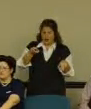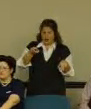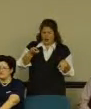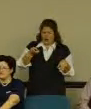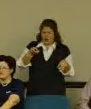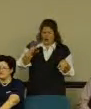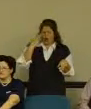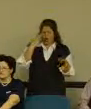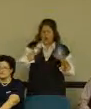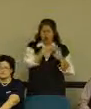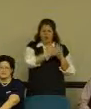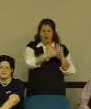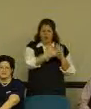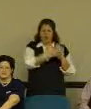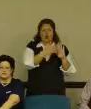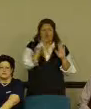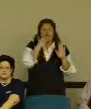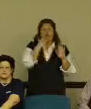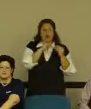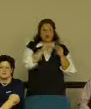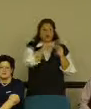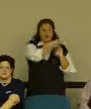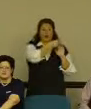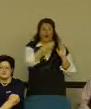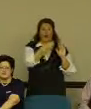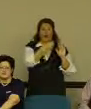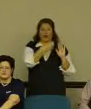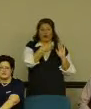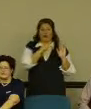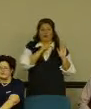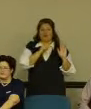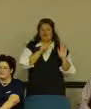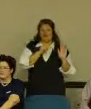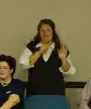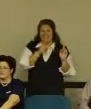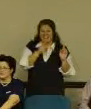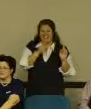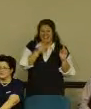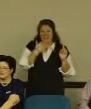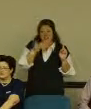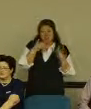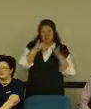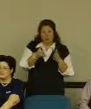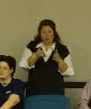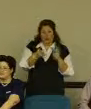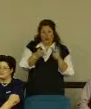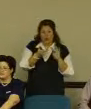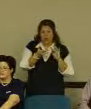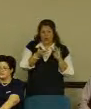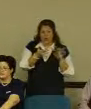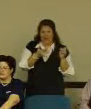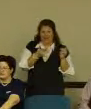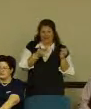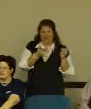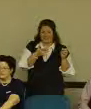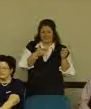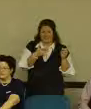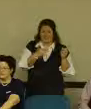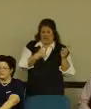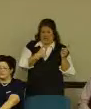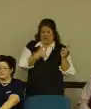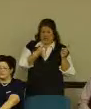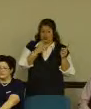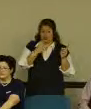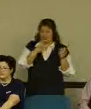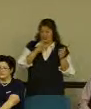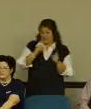know, on there you have your phone number on there, but that's really not the good way to contact the person. And sometimes,